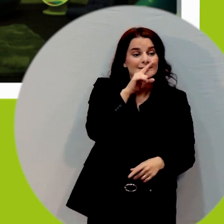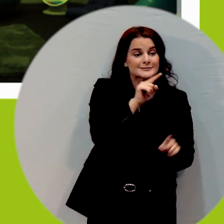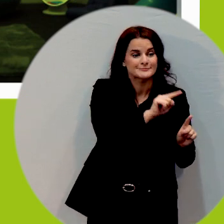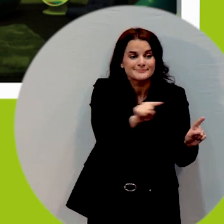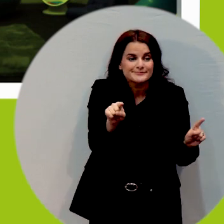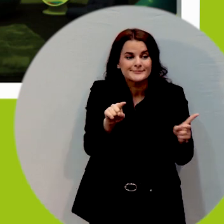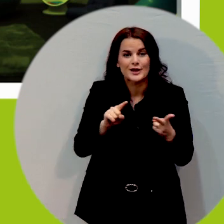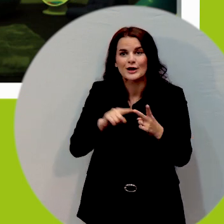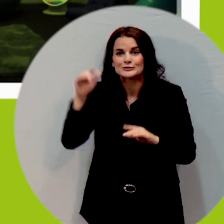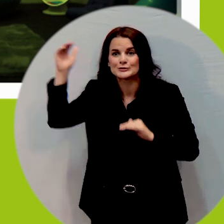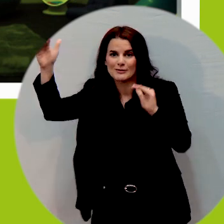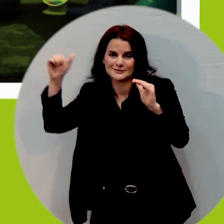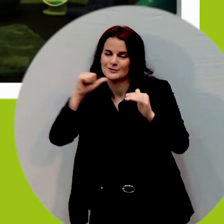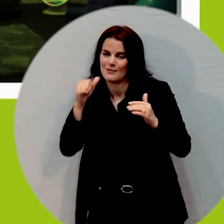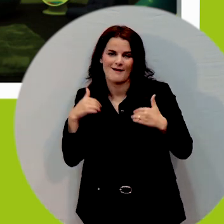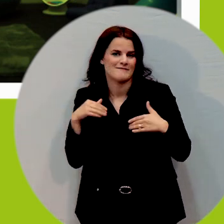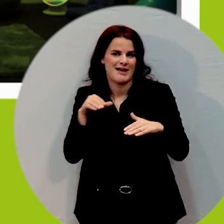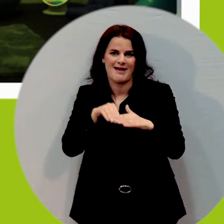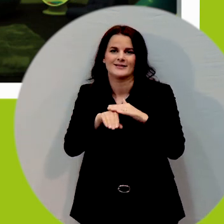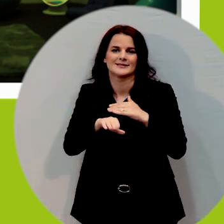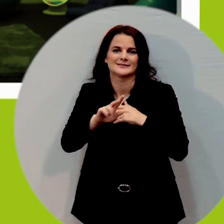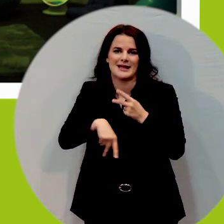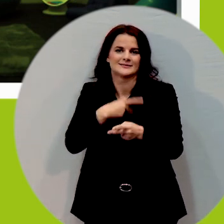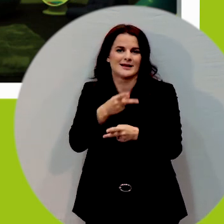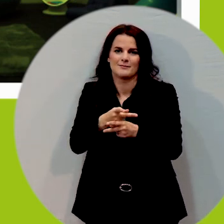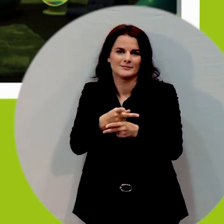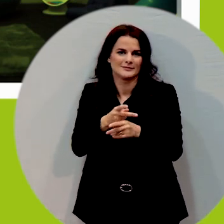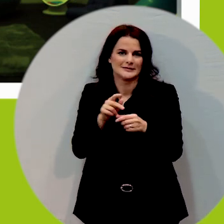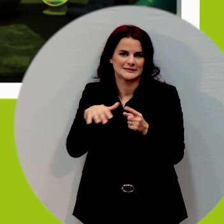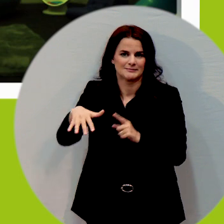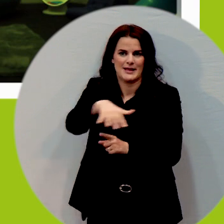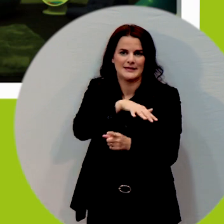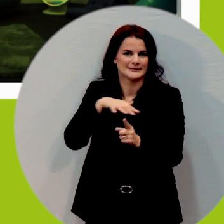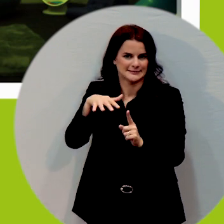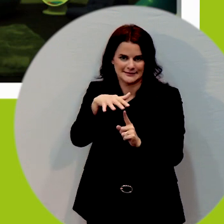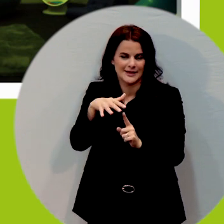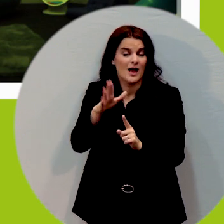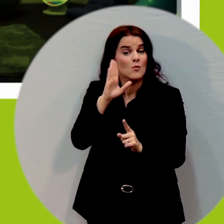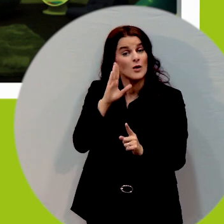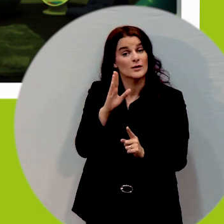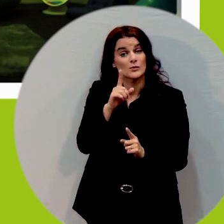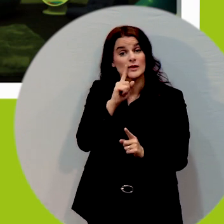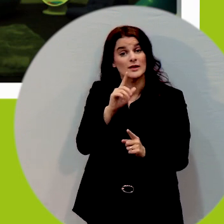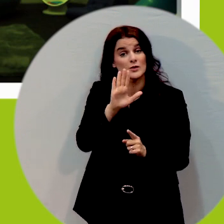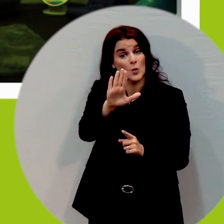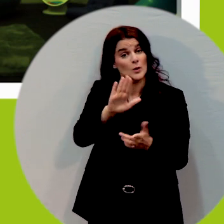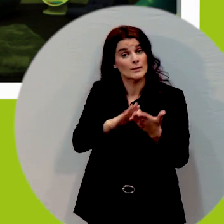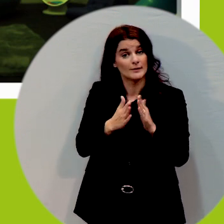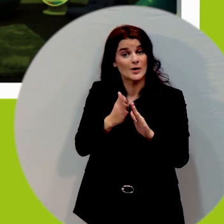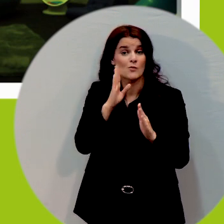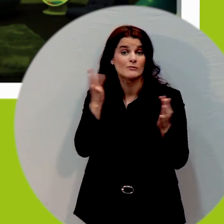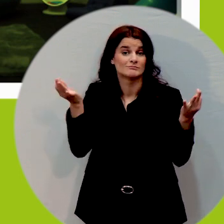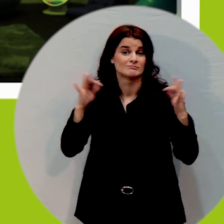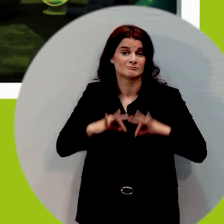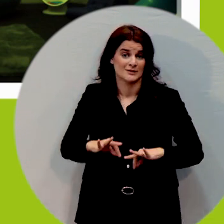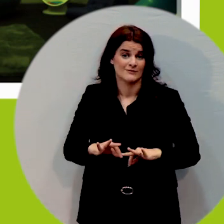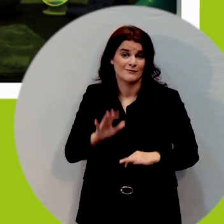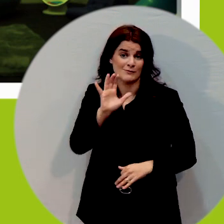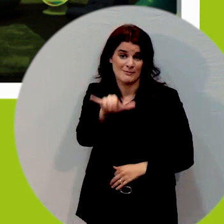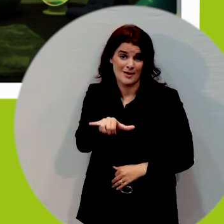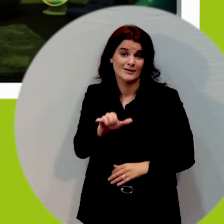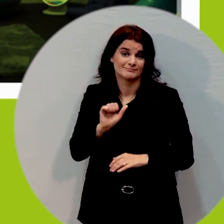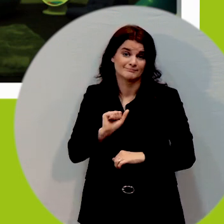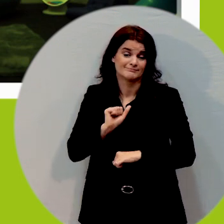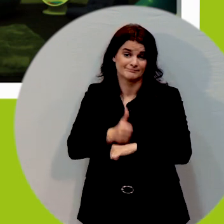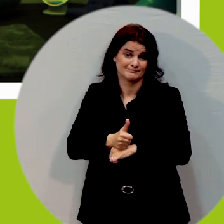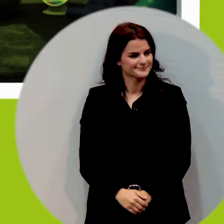beneficial thing to have in the community absolutely let's